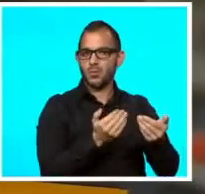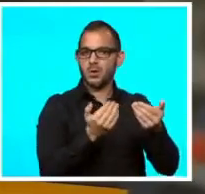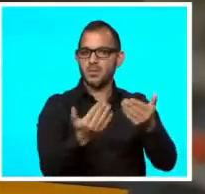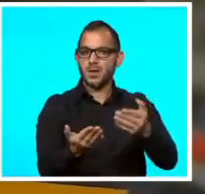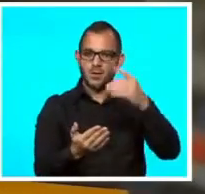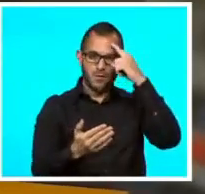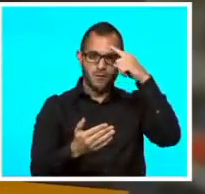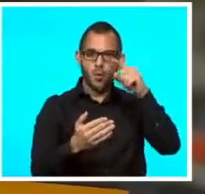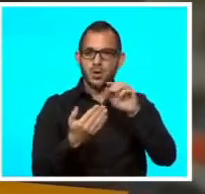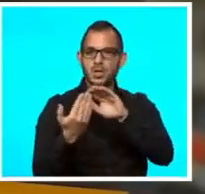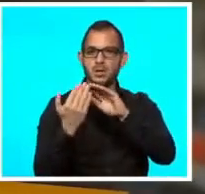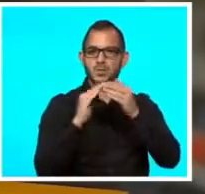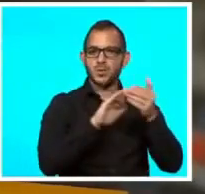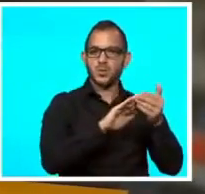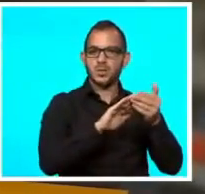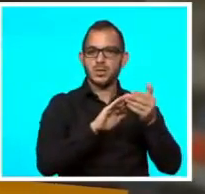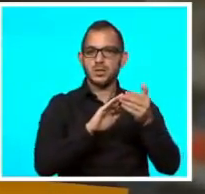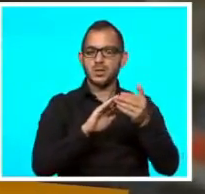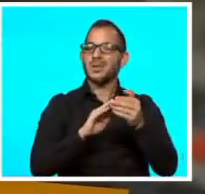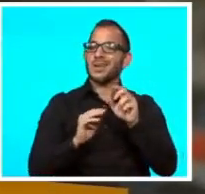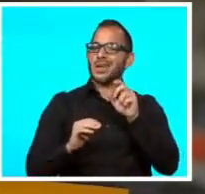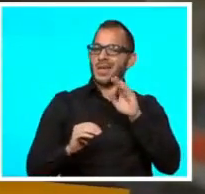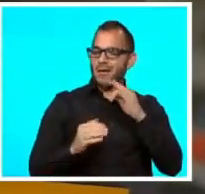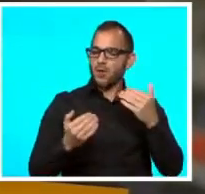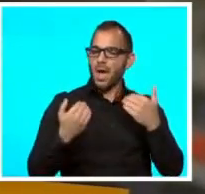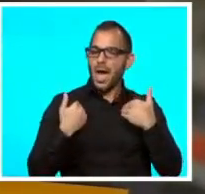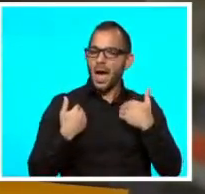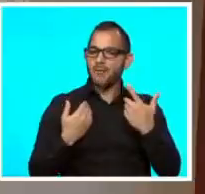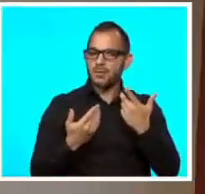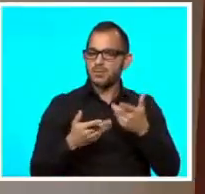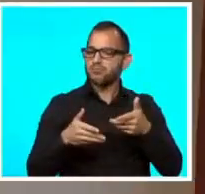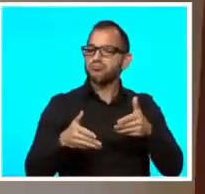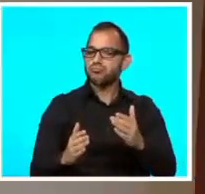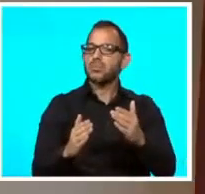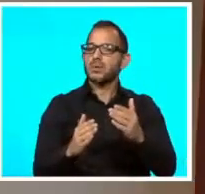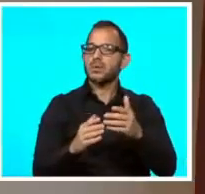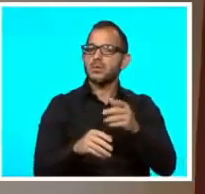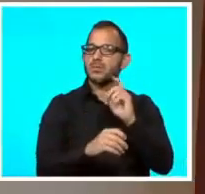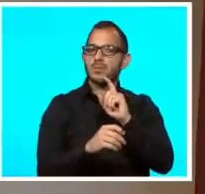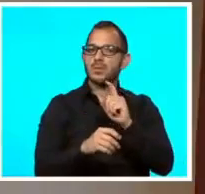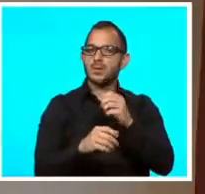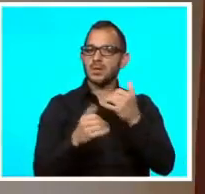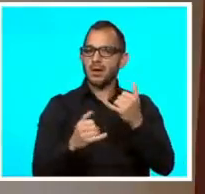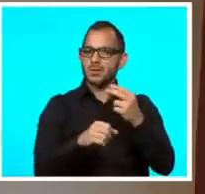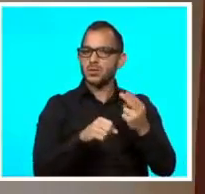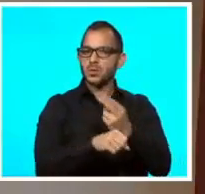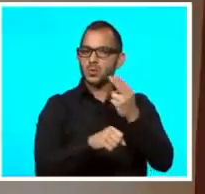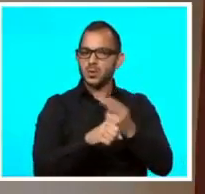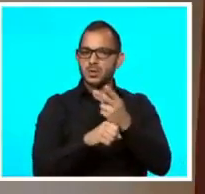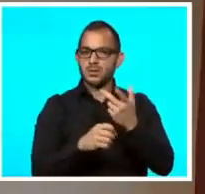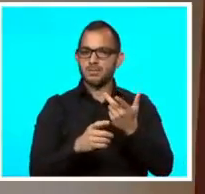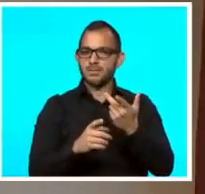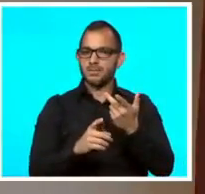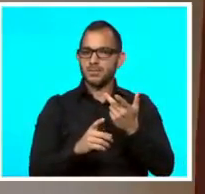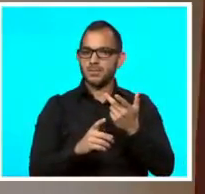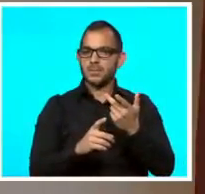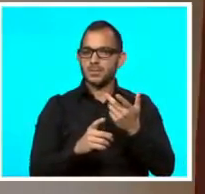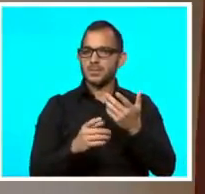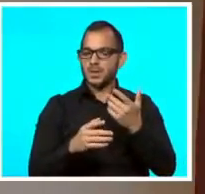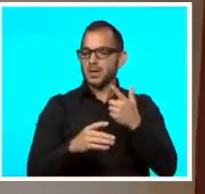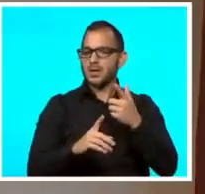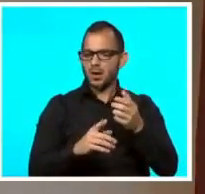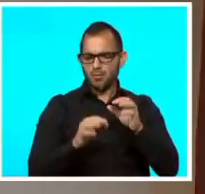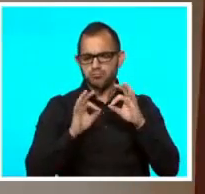for community setting use. Unless they have a medical clearance to wear the mask and if they've been fit tested to know that they there's that it's